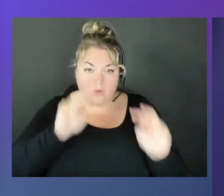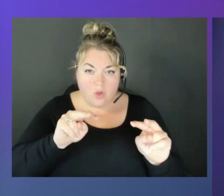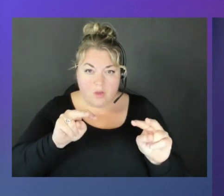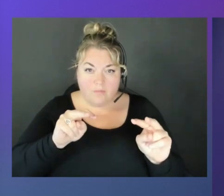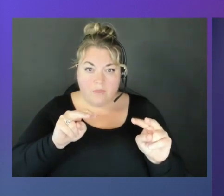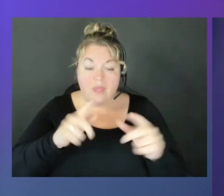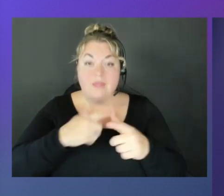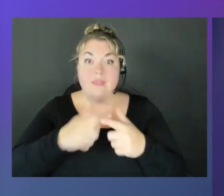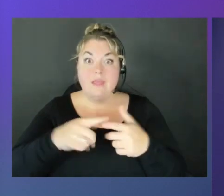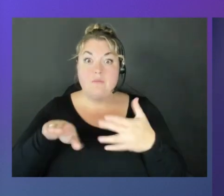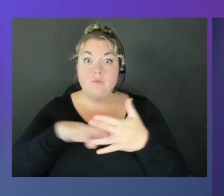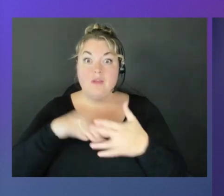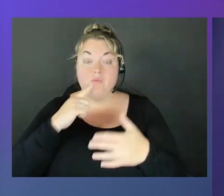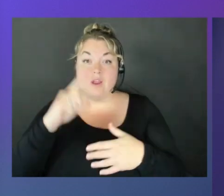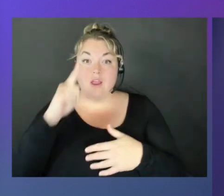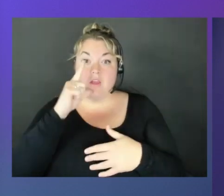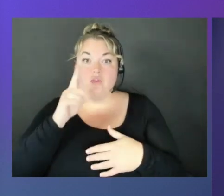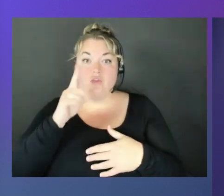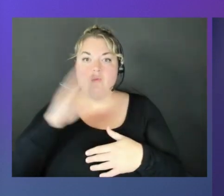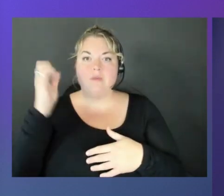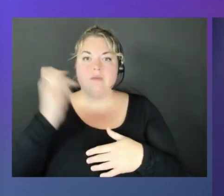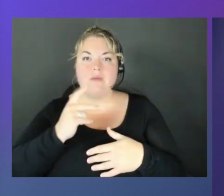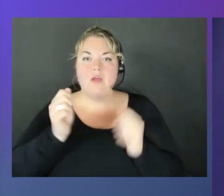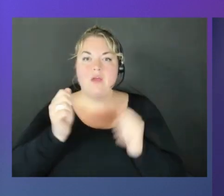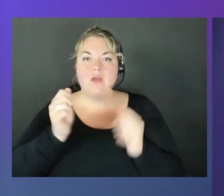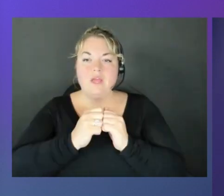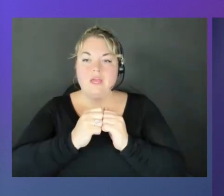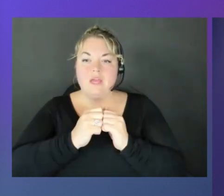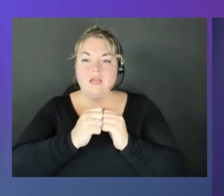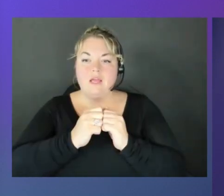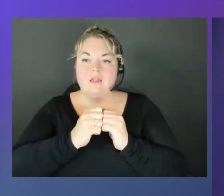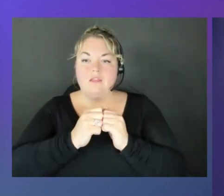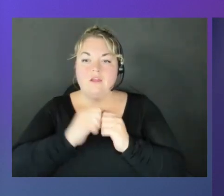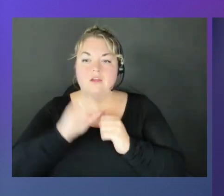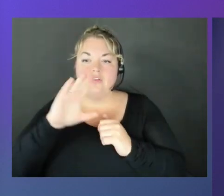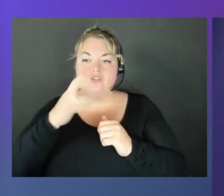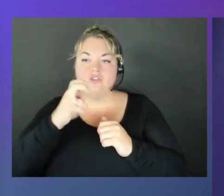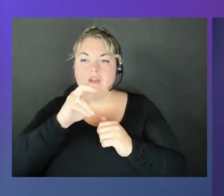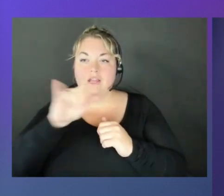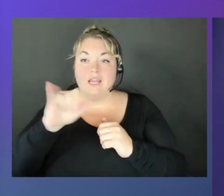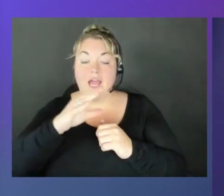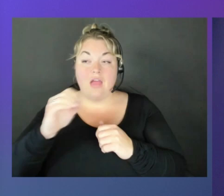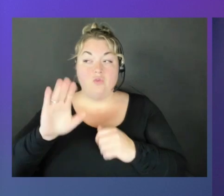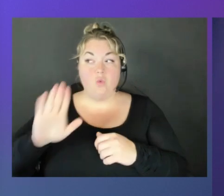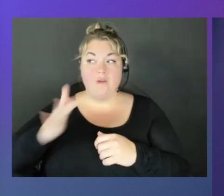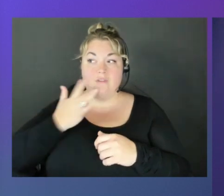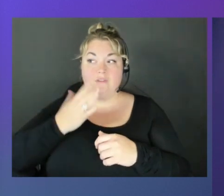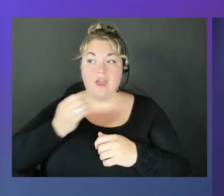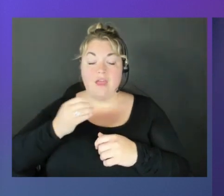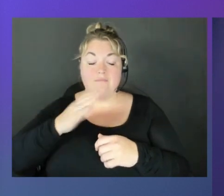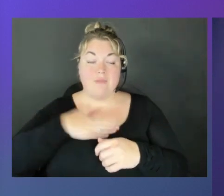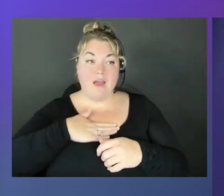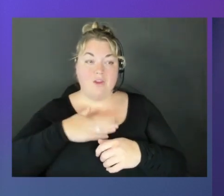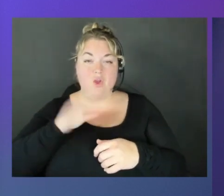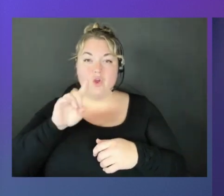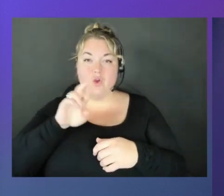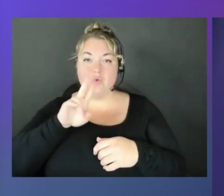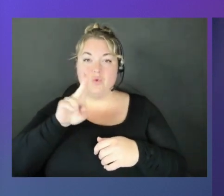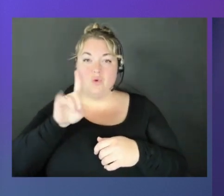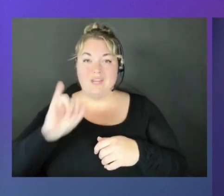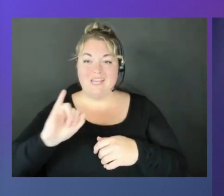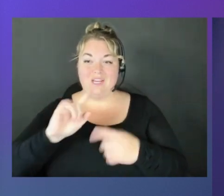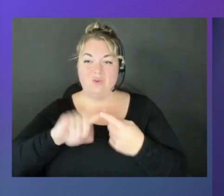break for lunch, and we'll be back with Chani and your favorite and mine, Rudy Chetty, to look at this